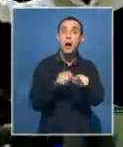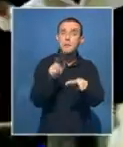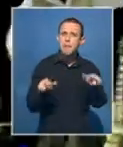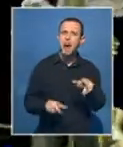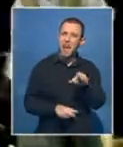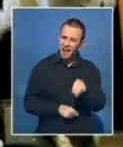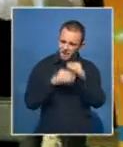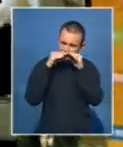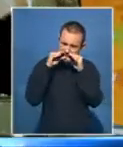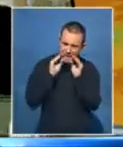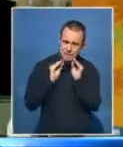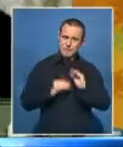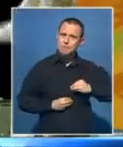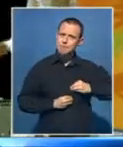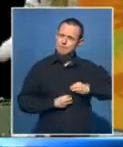bitter.